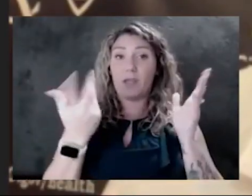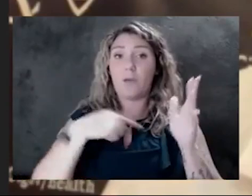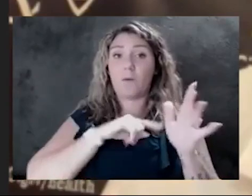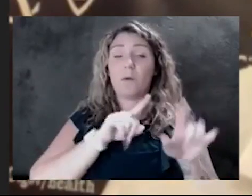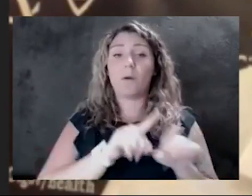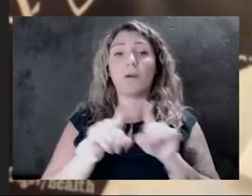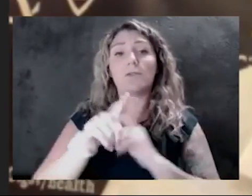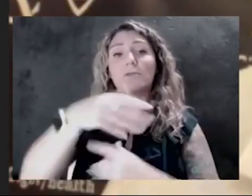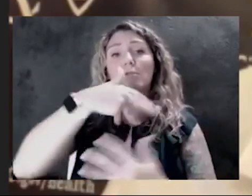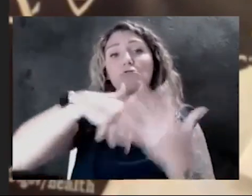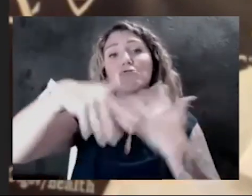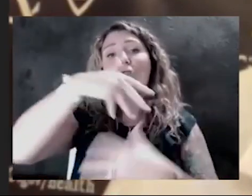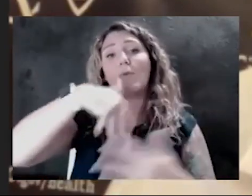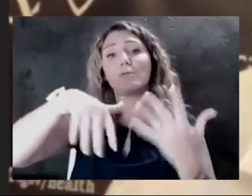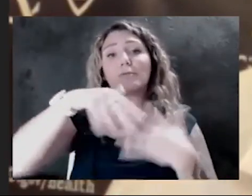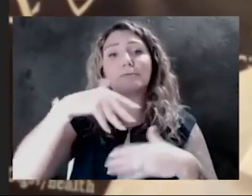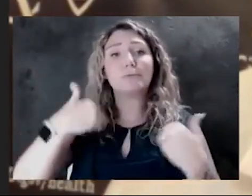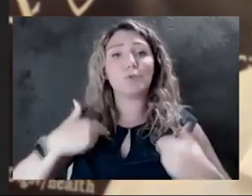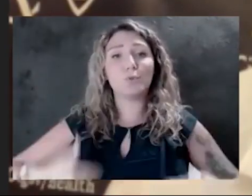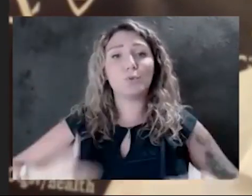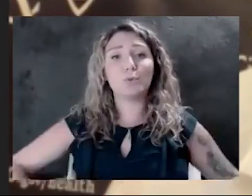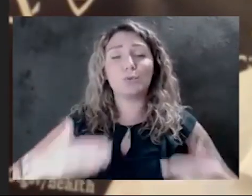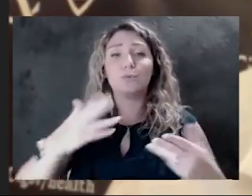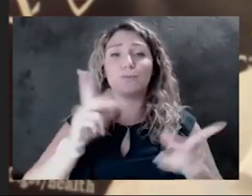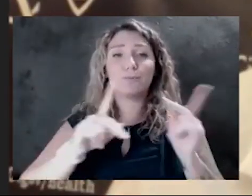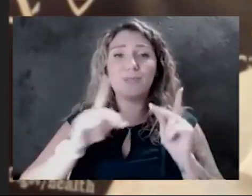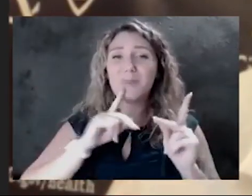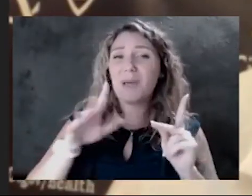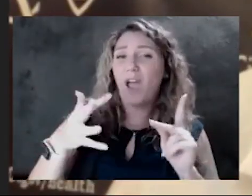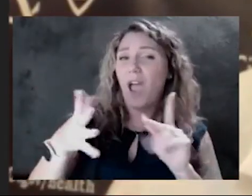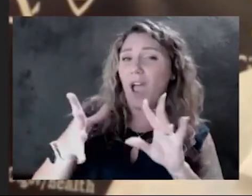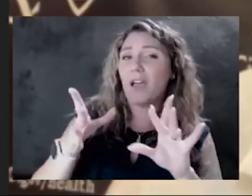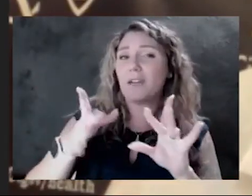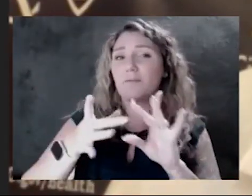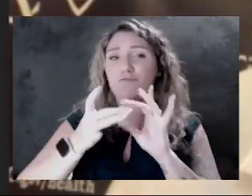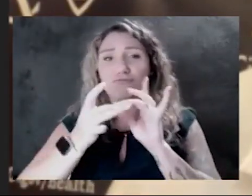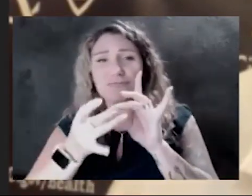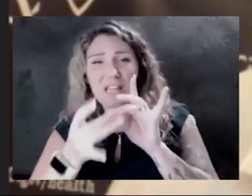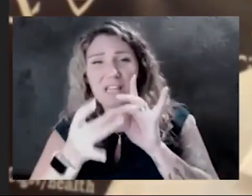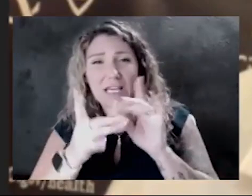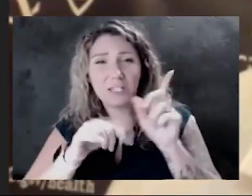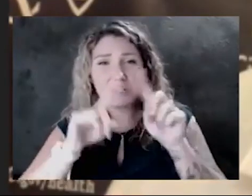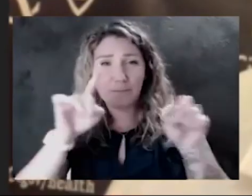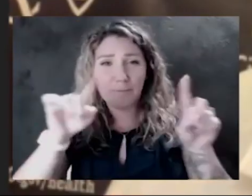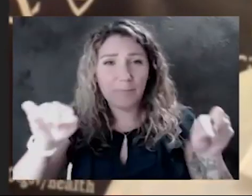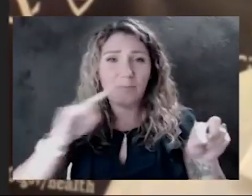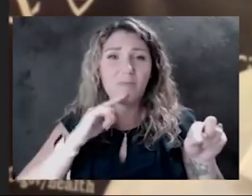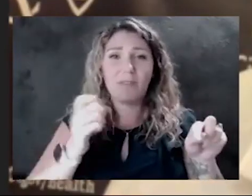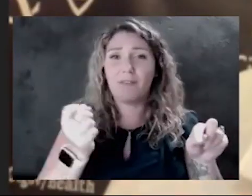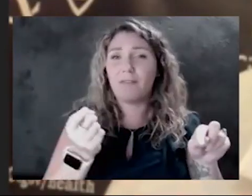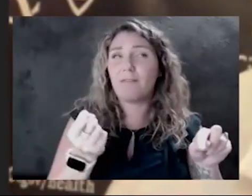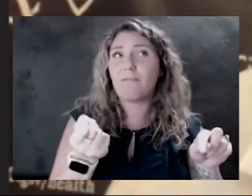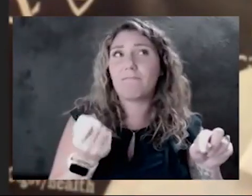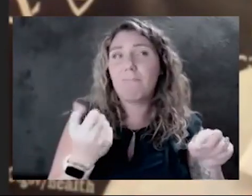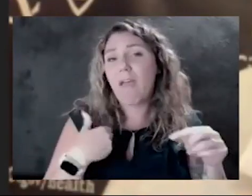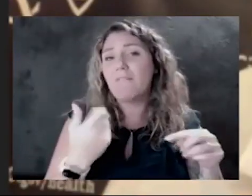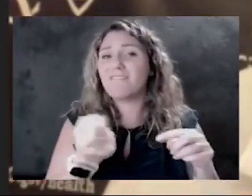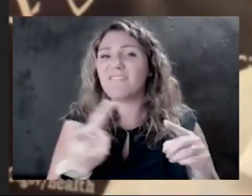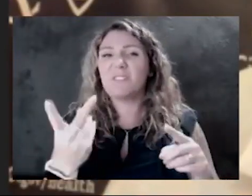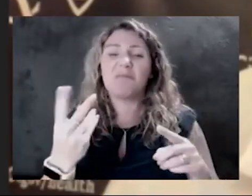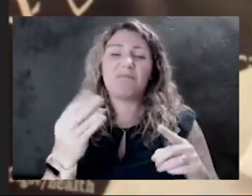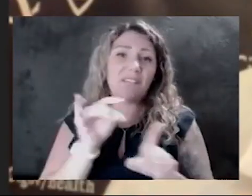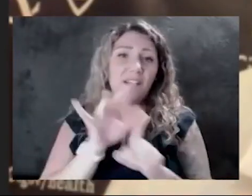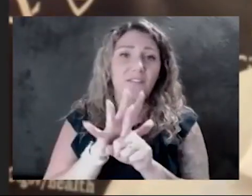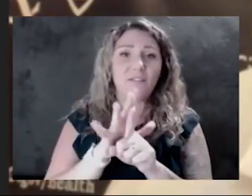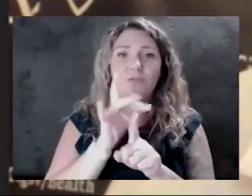where folks that are kind of related to us in different ways do have some influence. You know, you don't